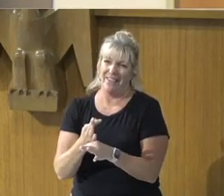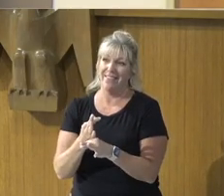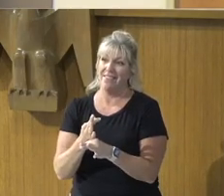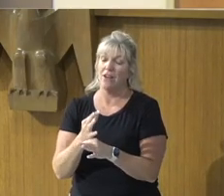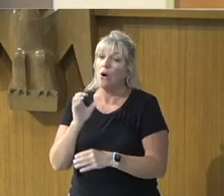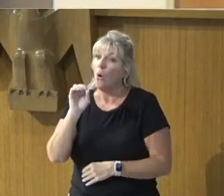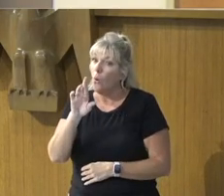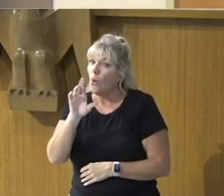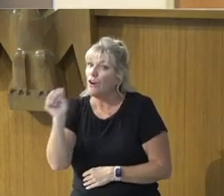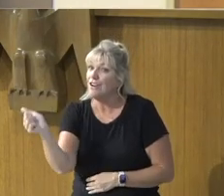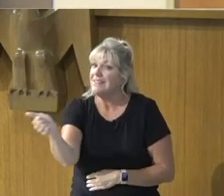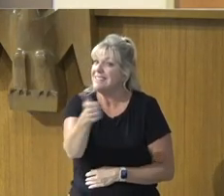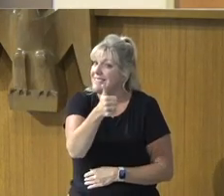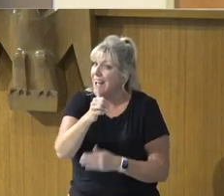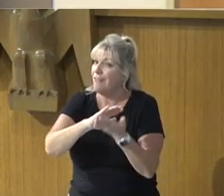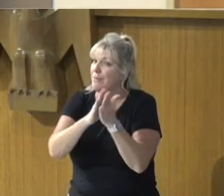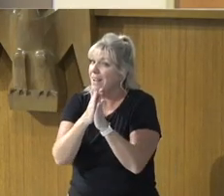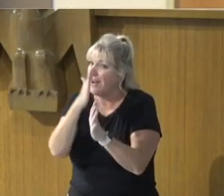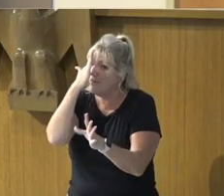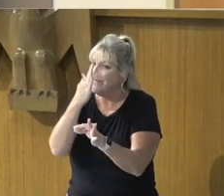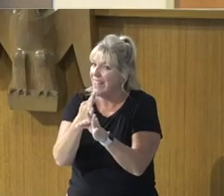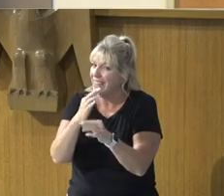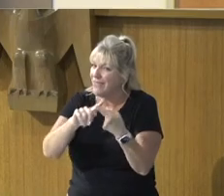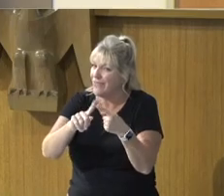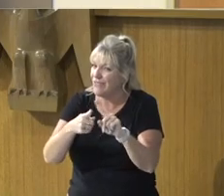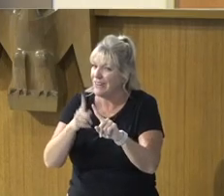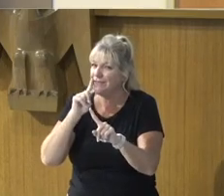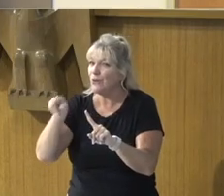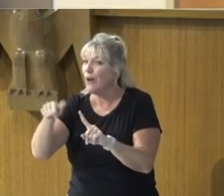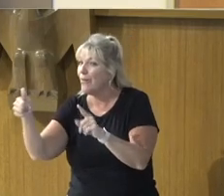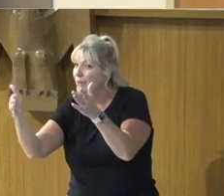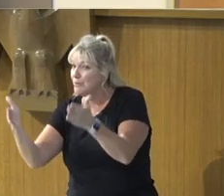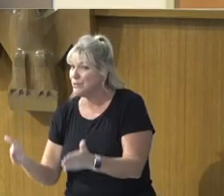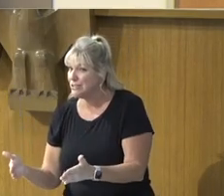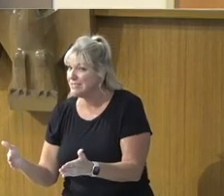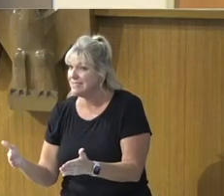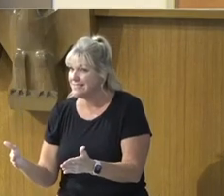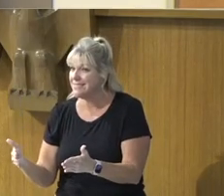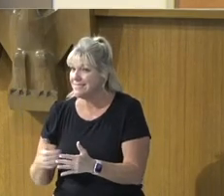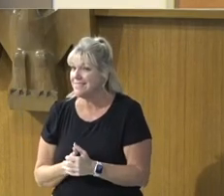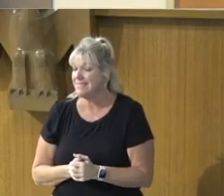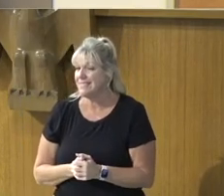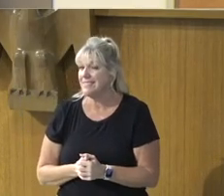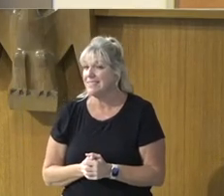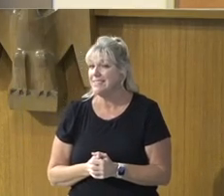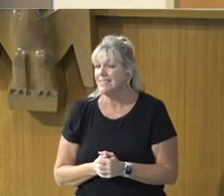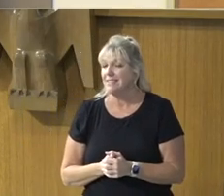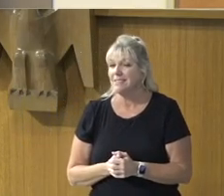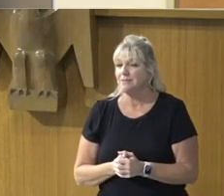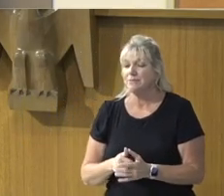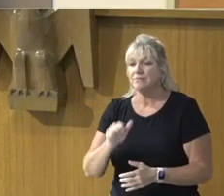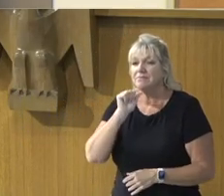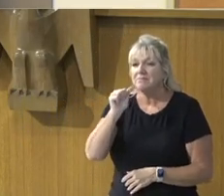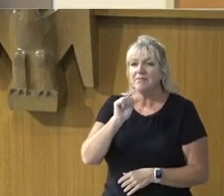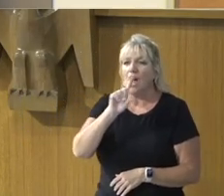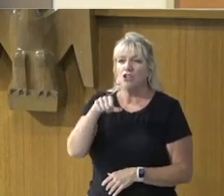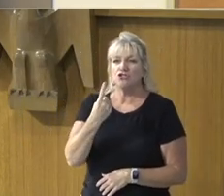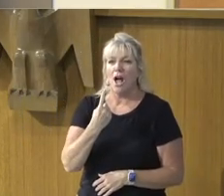be, Such faithful friends, To another, So that we just not, Help us to walk along,